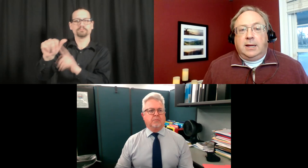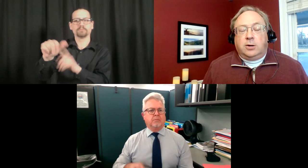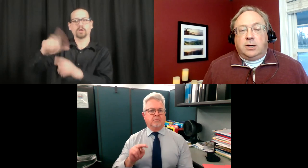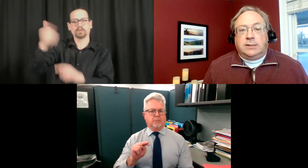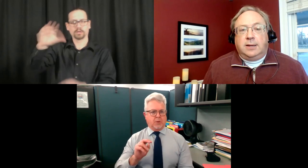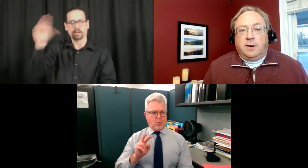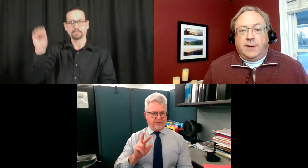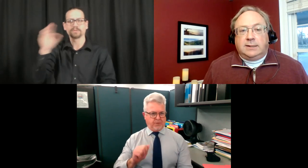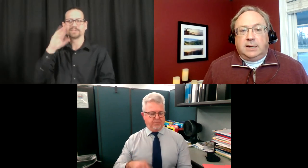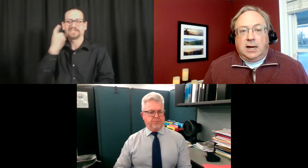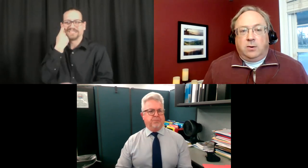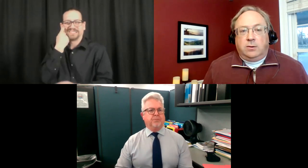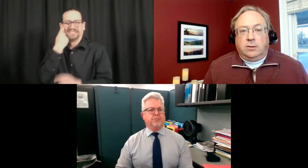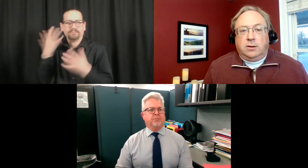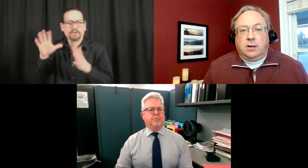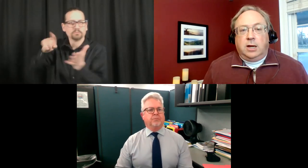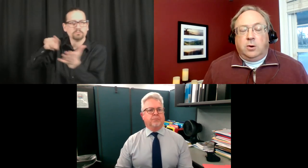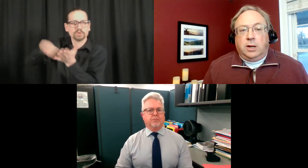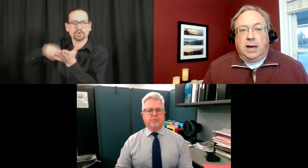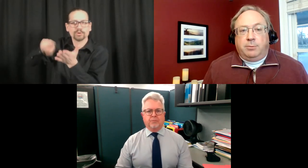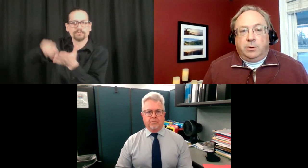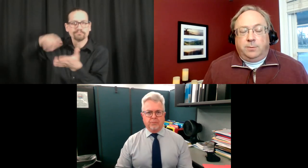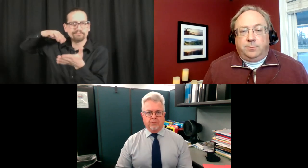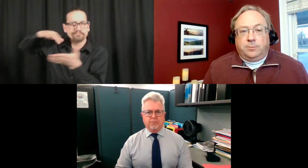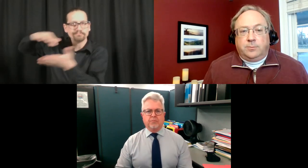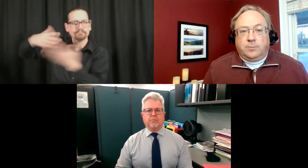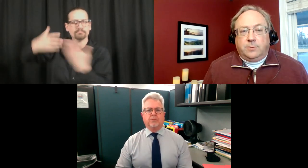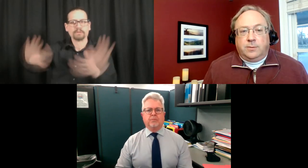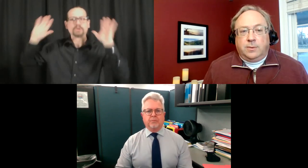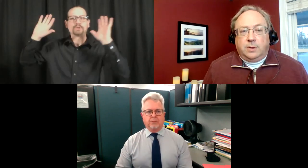I think you're going to see their vaccine out in early April.